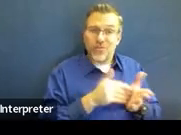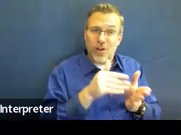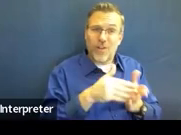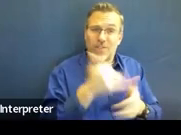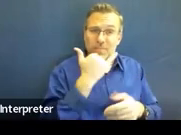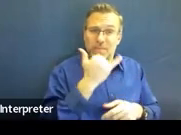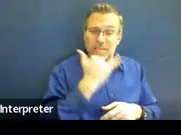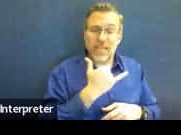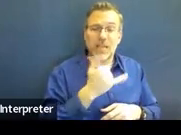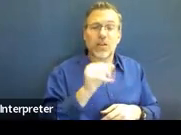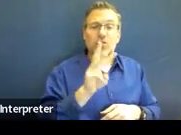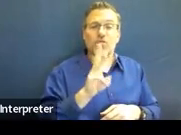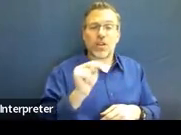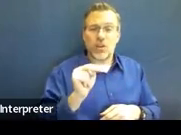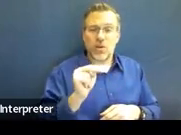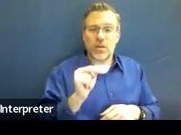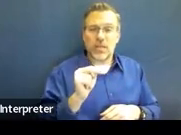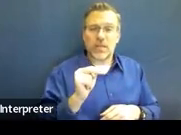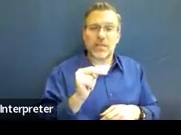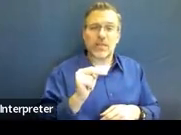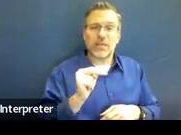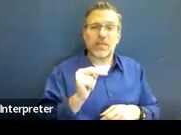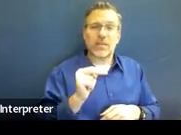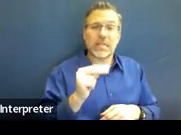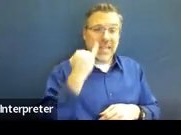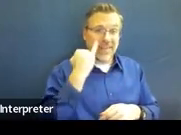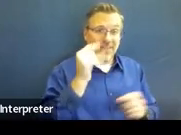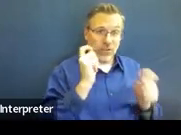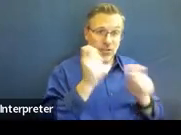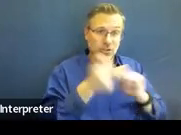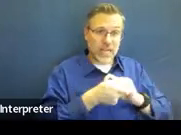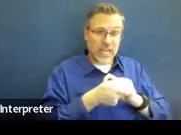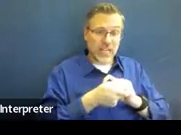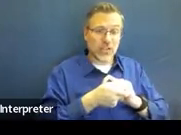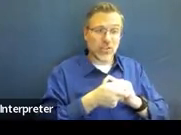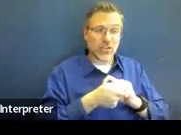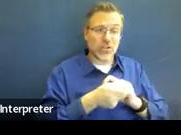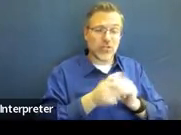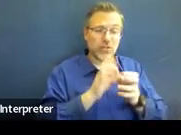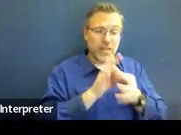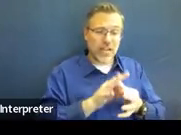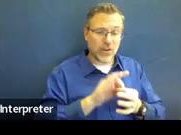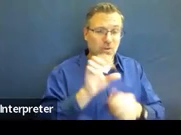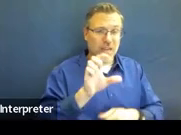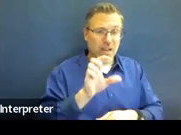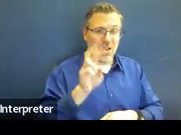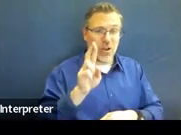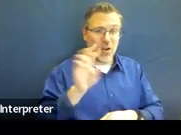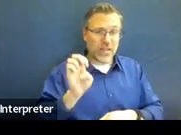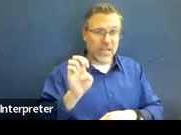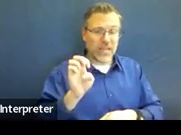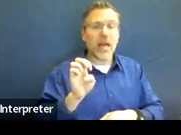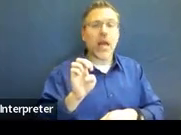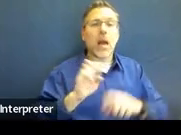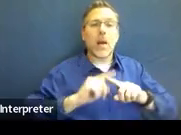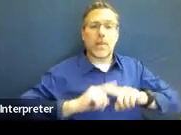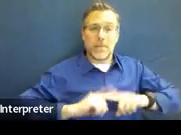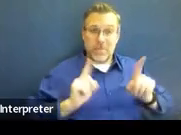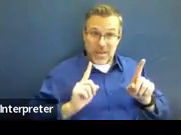indicated a change of least restrictive environment for a student, but it did not